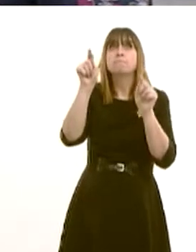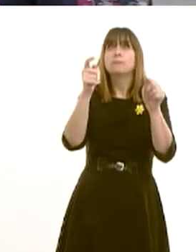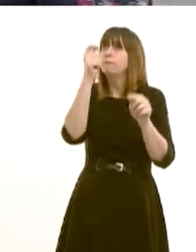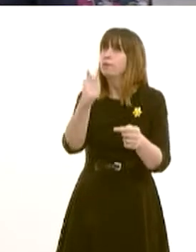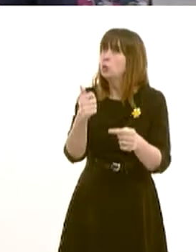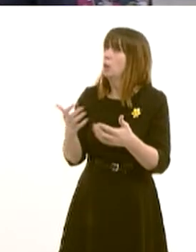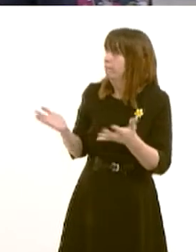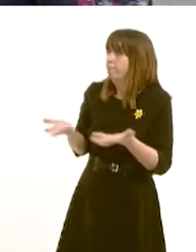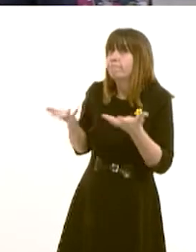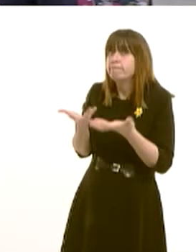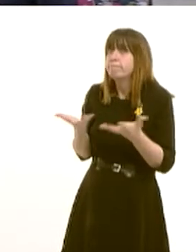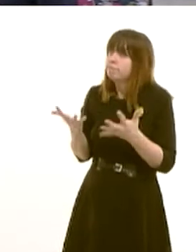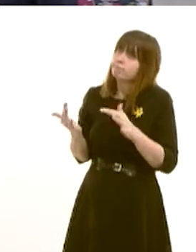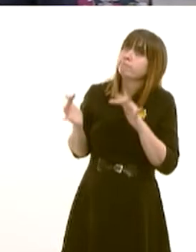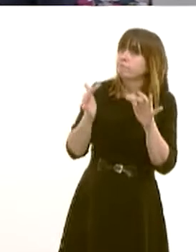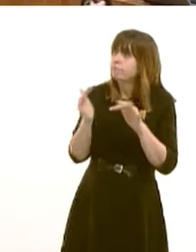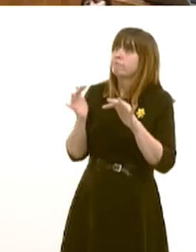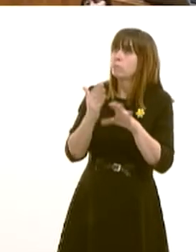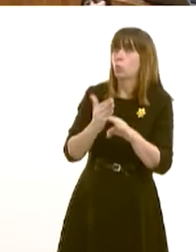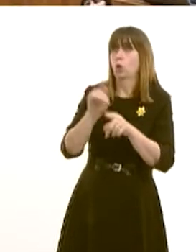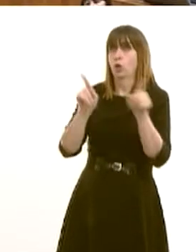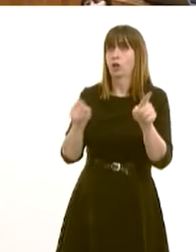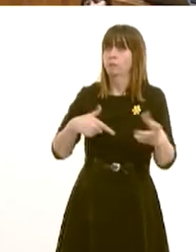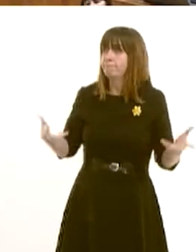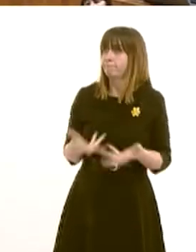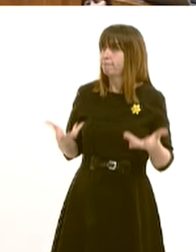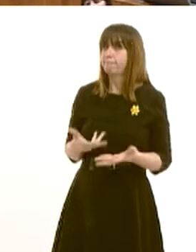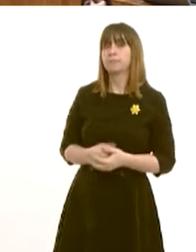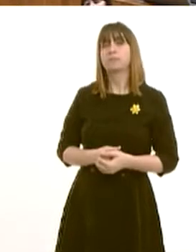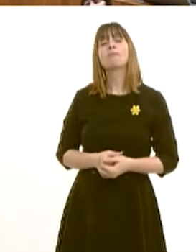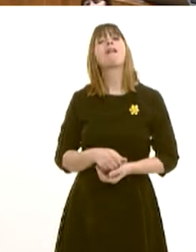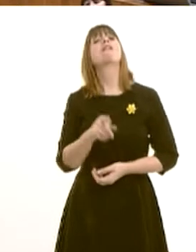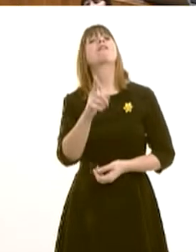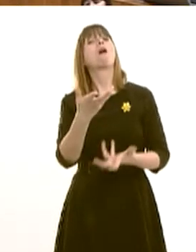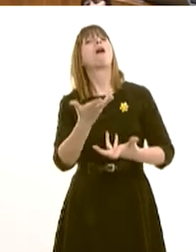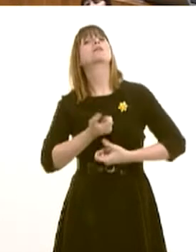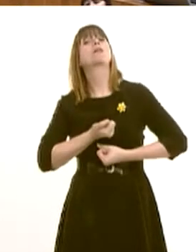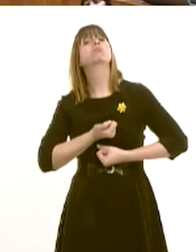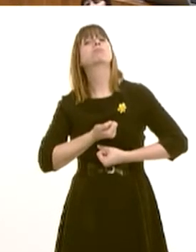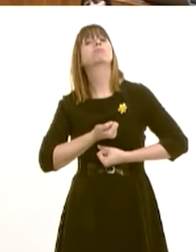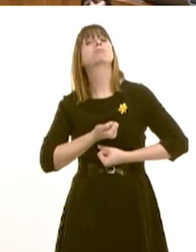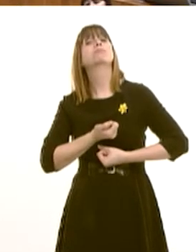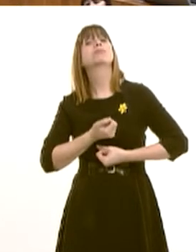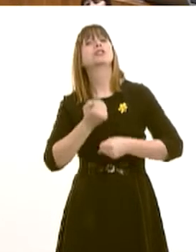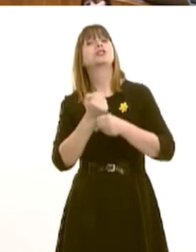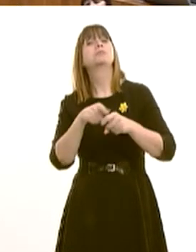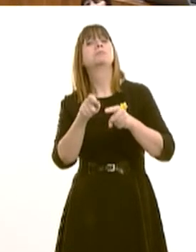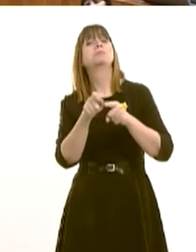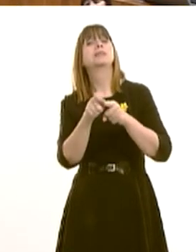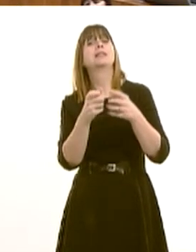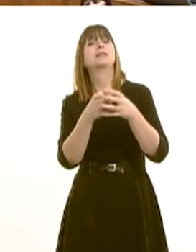experienced difficulties with recruitment in the recent past. I'm glad you've acknowledged that the figure for GP increases